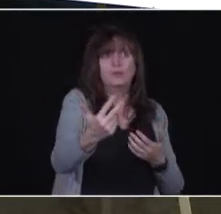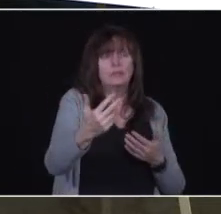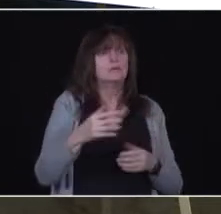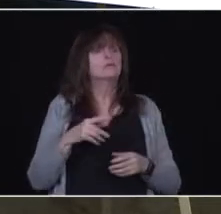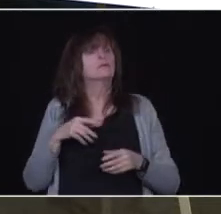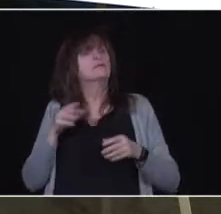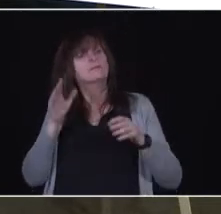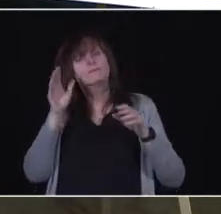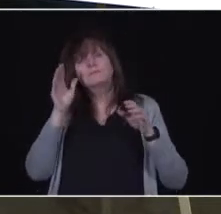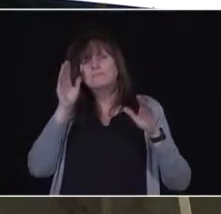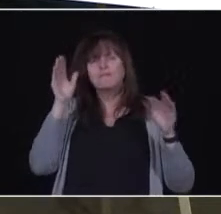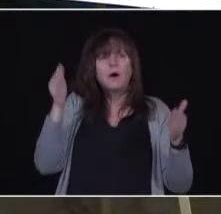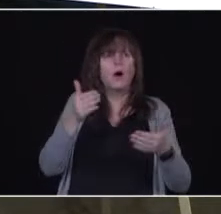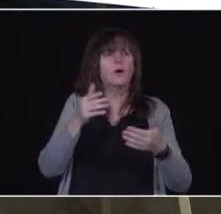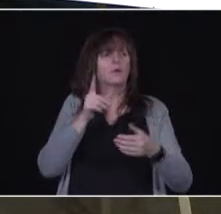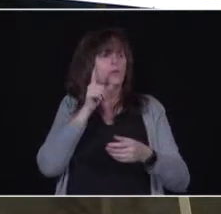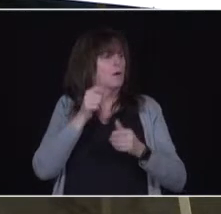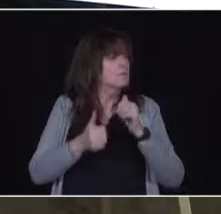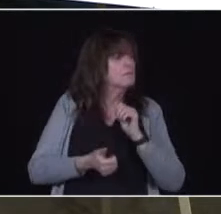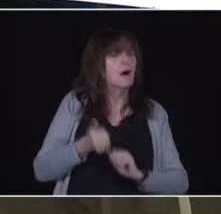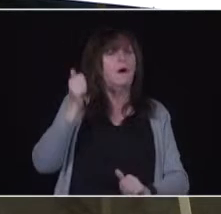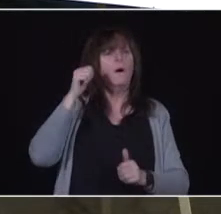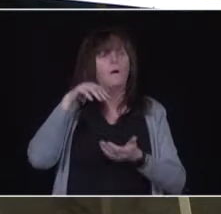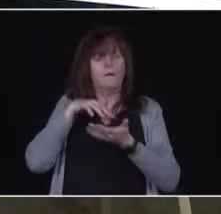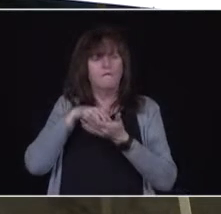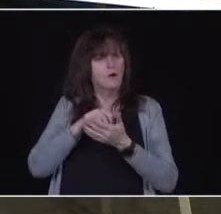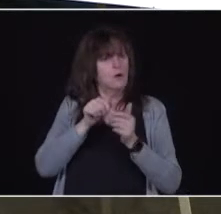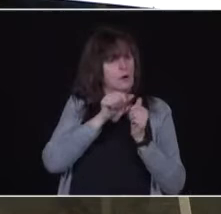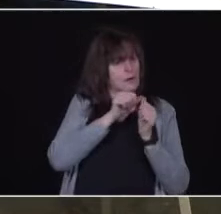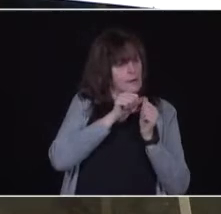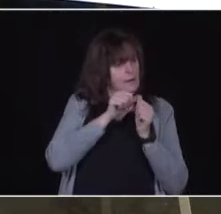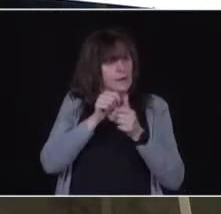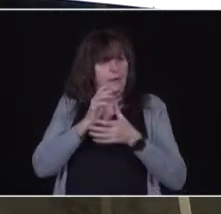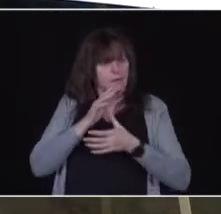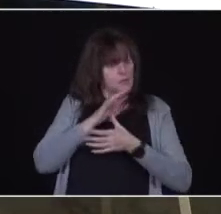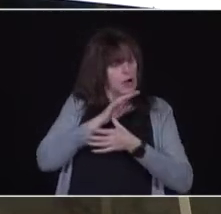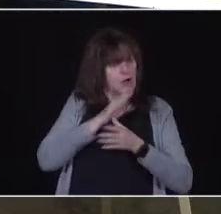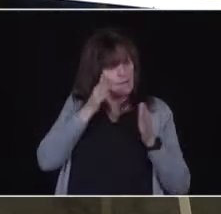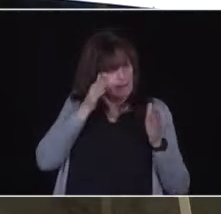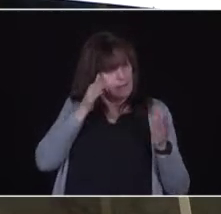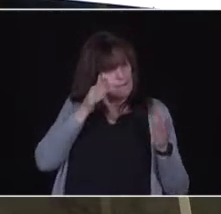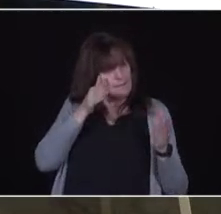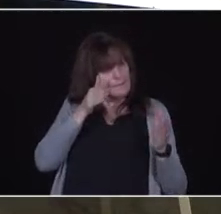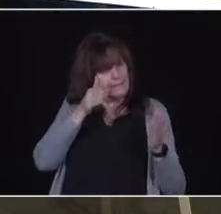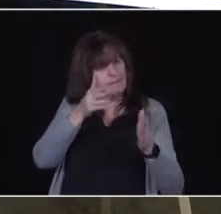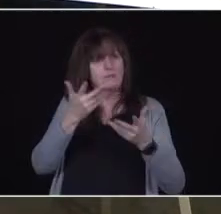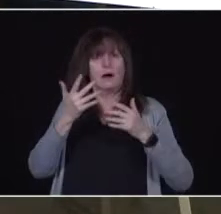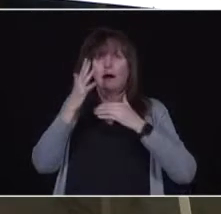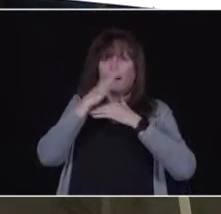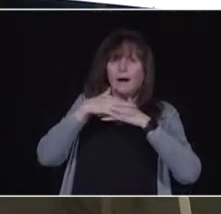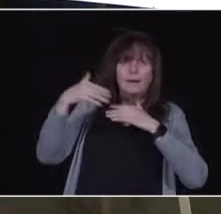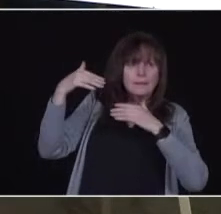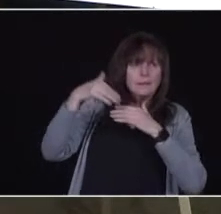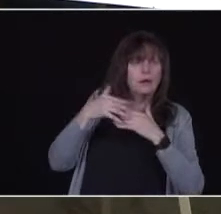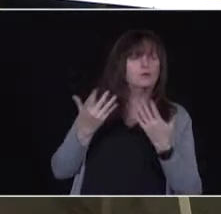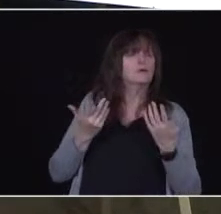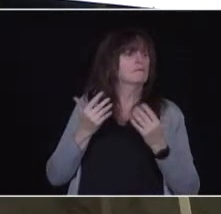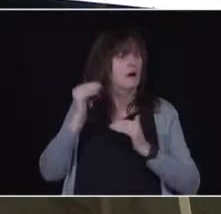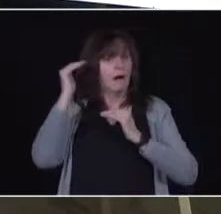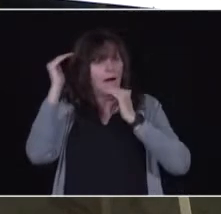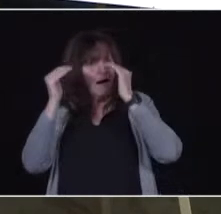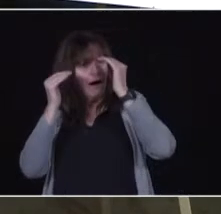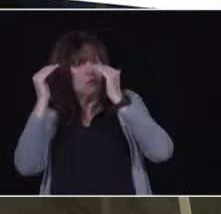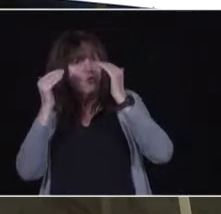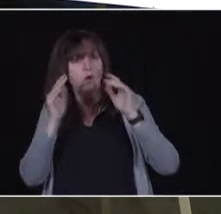know it will be an ongoing work. We are going to make sure that we look after the indigenous adults across the province of Ontario and we are